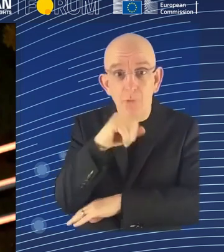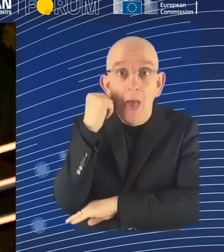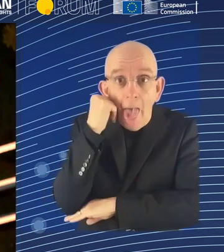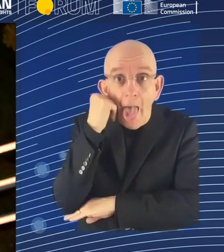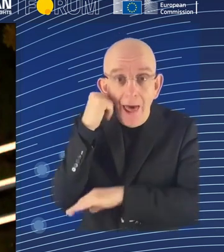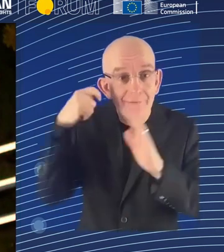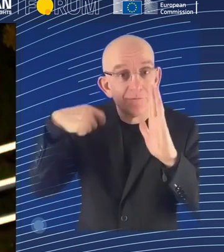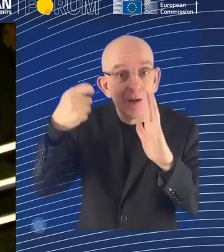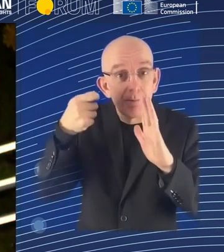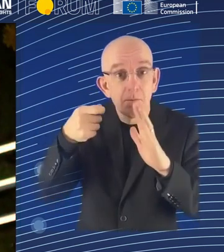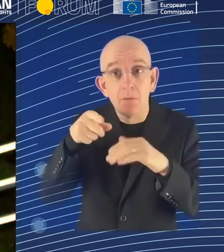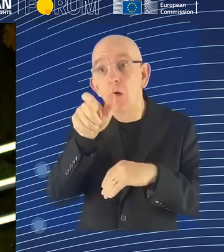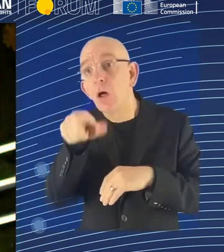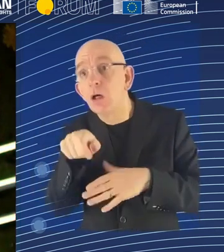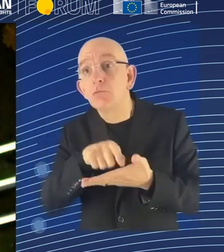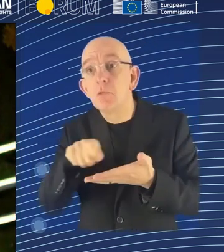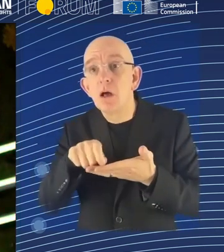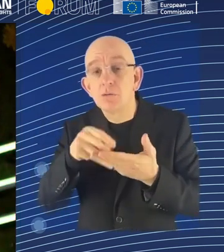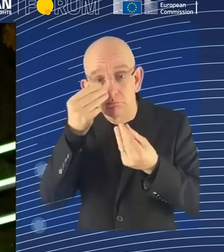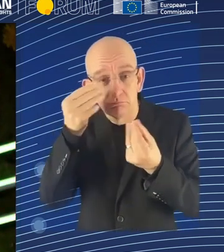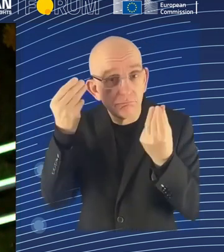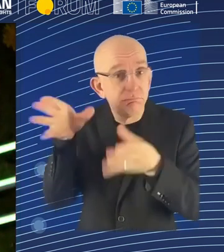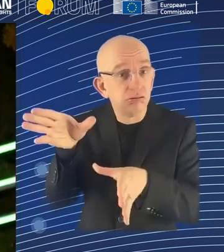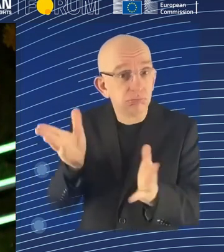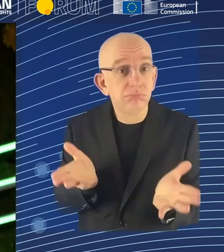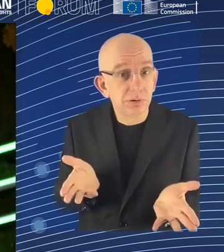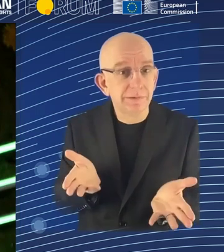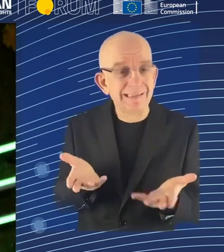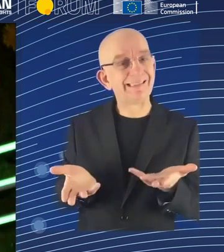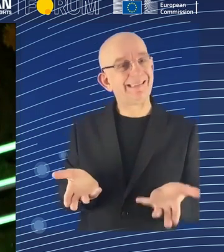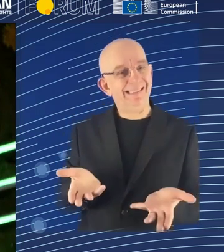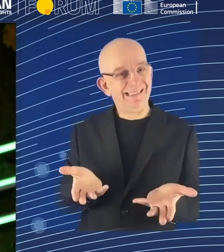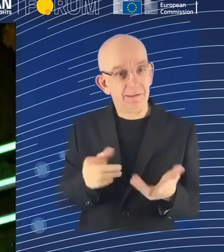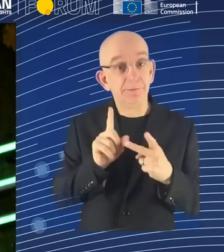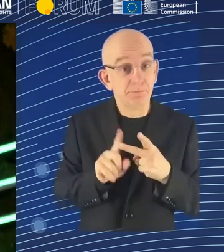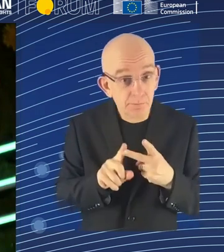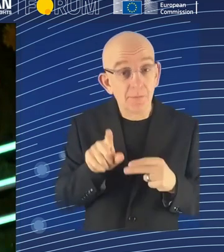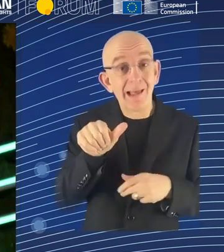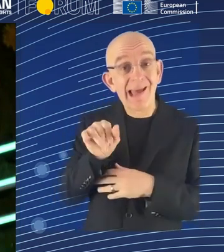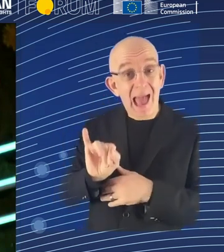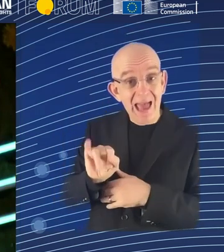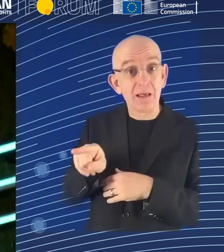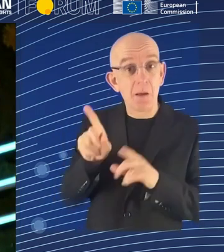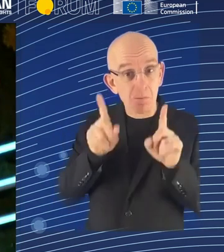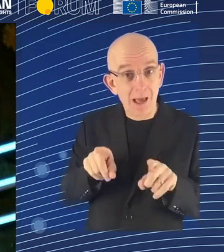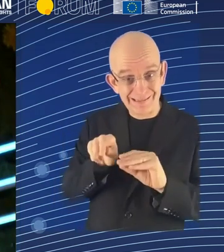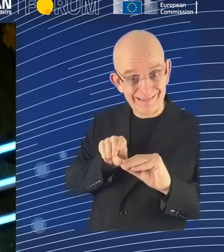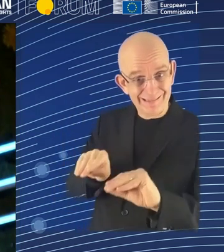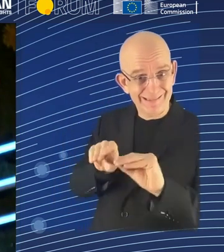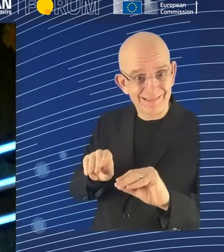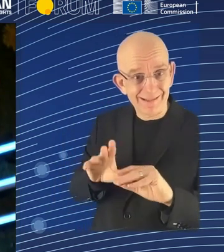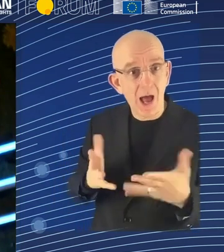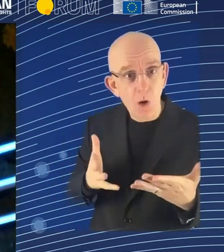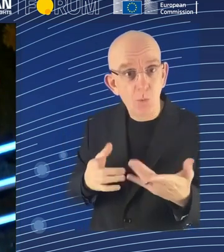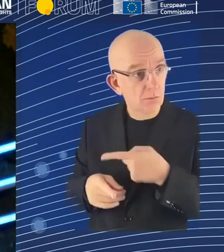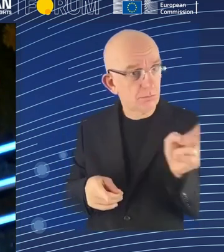And so I think this was kind of like maybe the perfect storm where you had, you know, ChatGPT and these large language models being particularly good